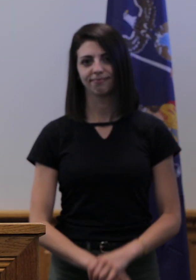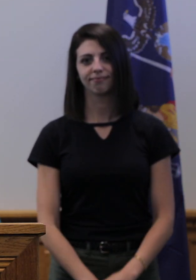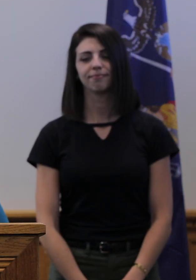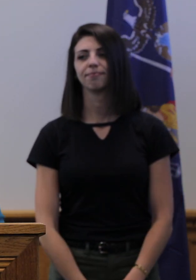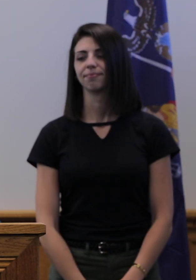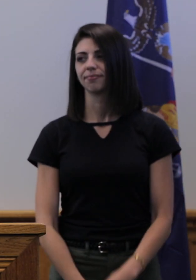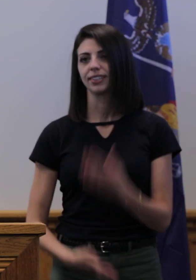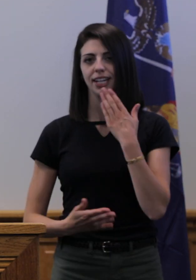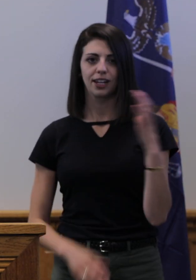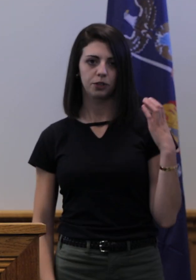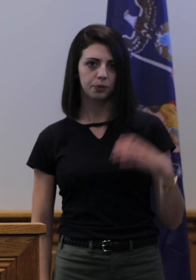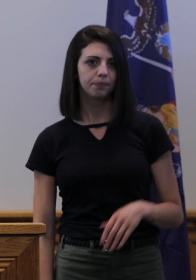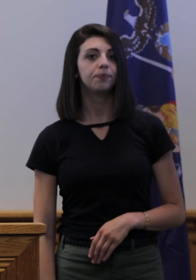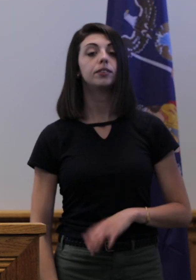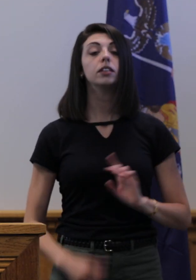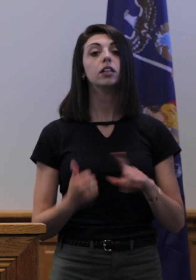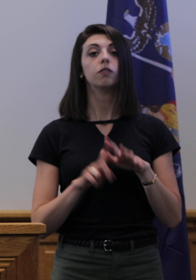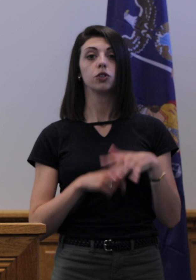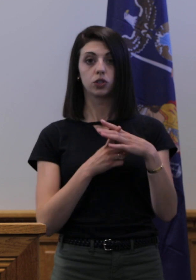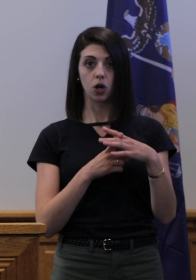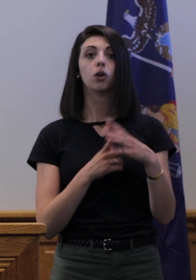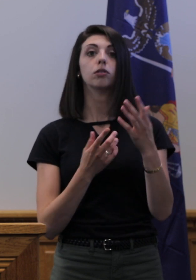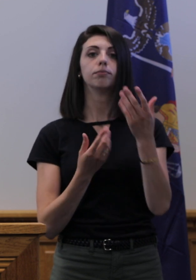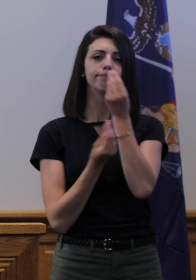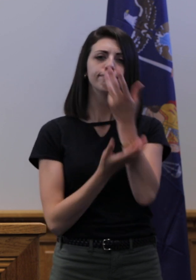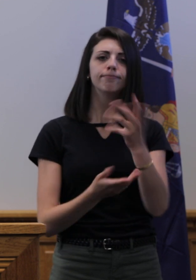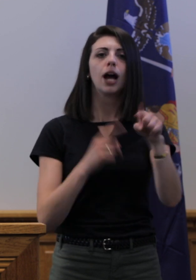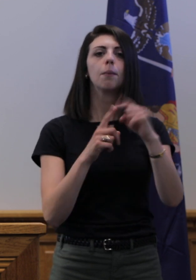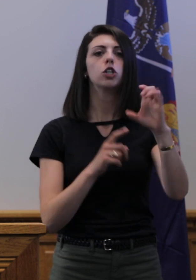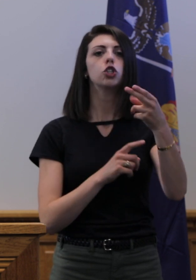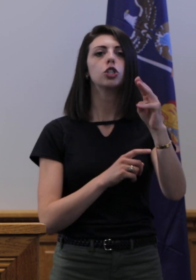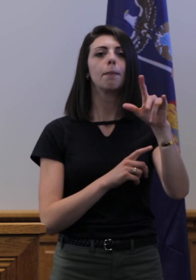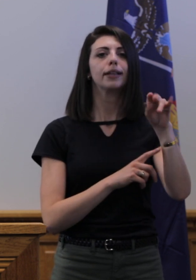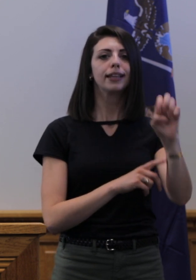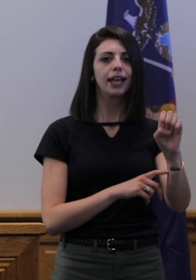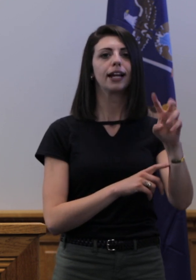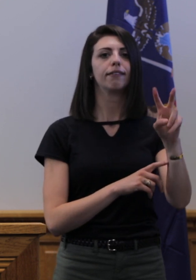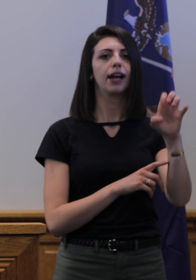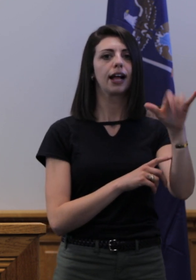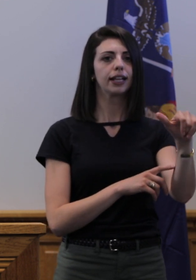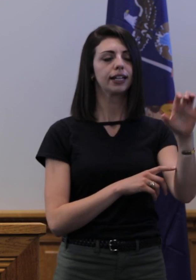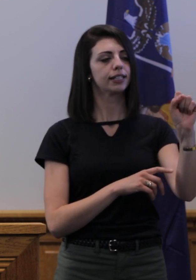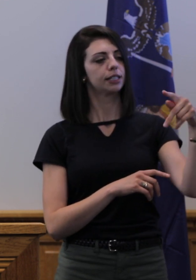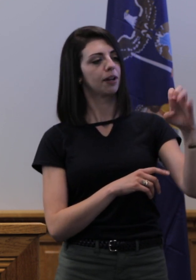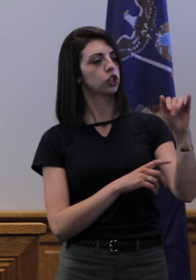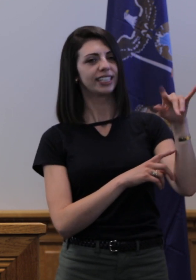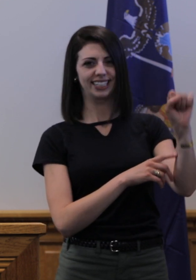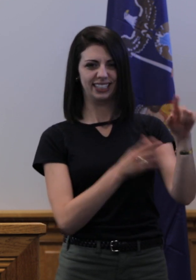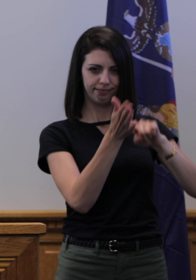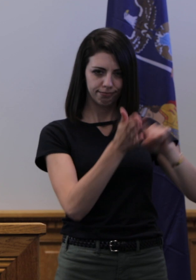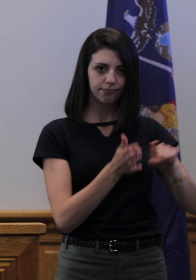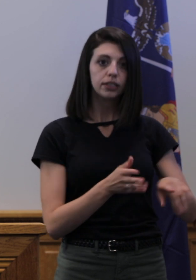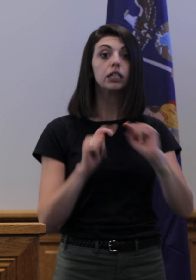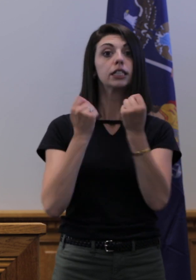Thank you, Mr. Chairman. First, I would like to report on the Champlain Valley Specialties Investigation. A team of New York State